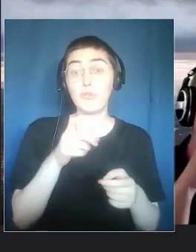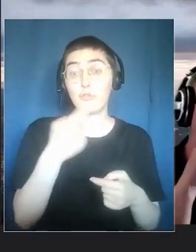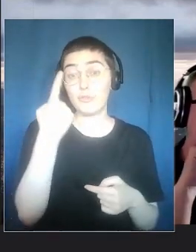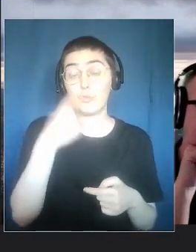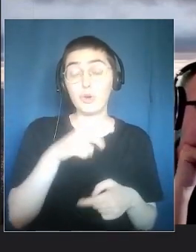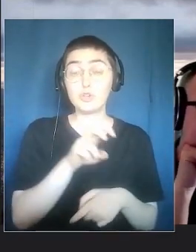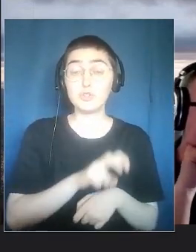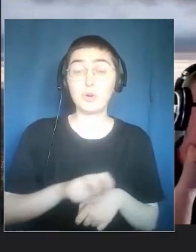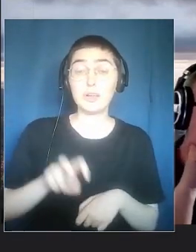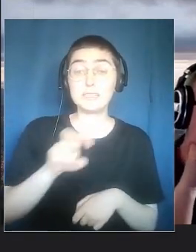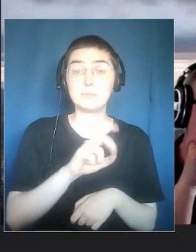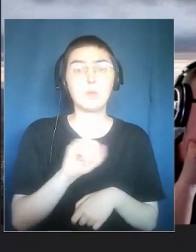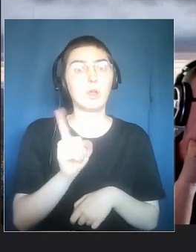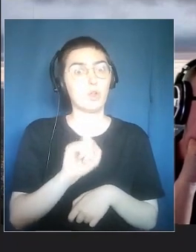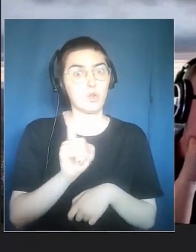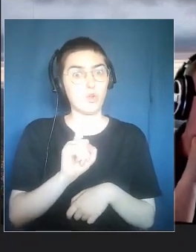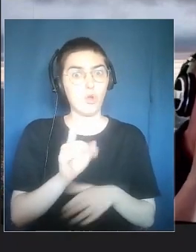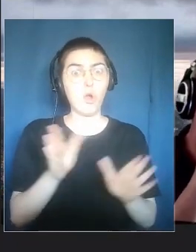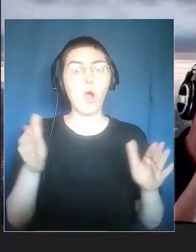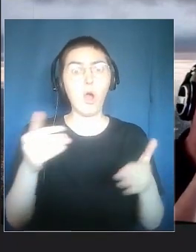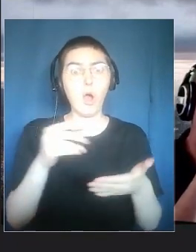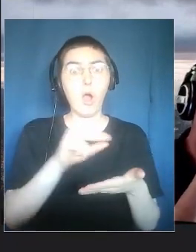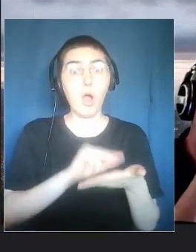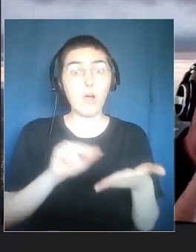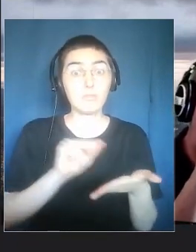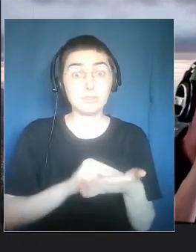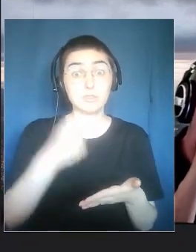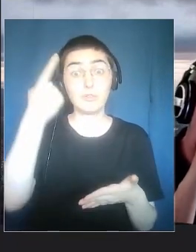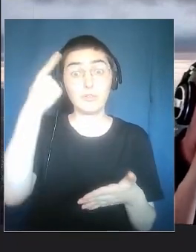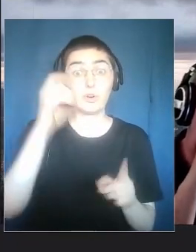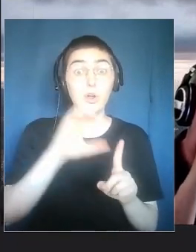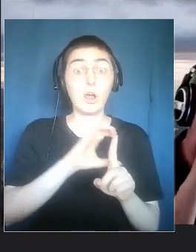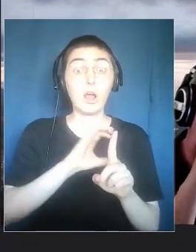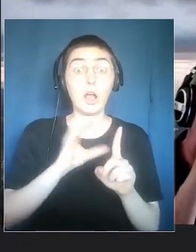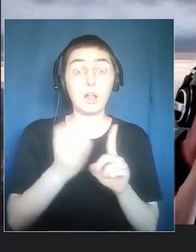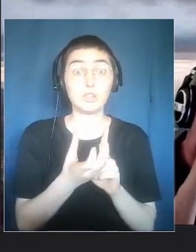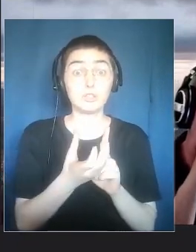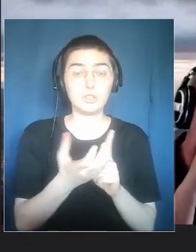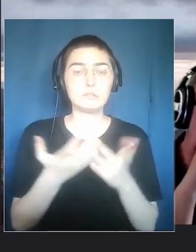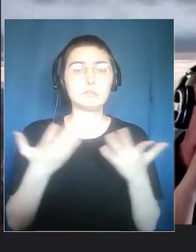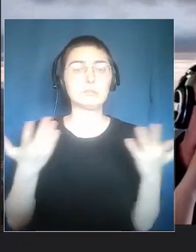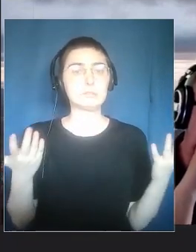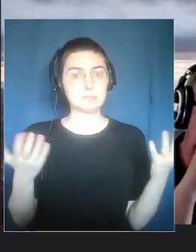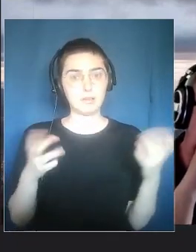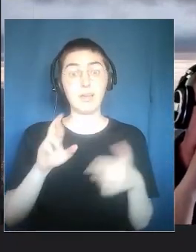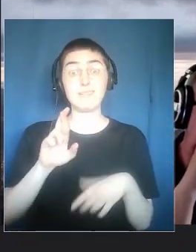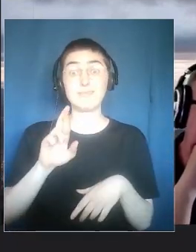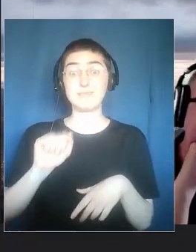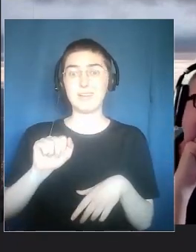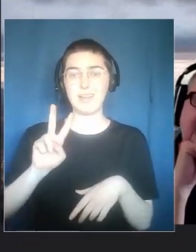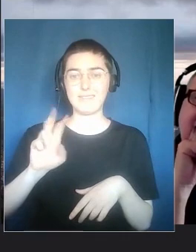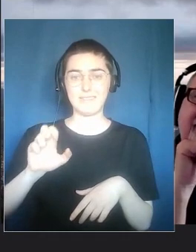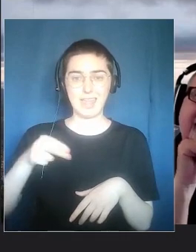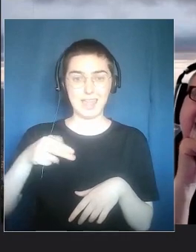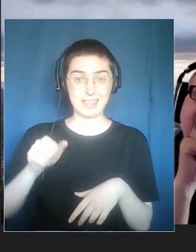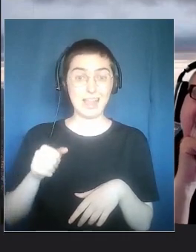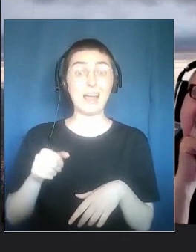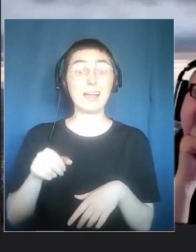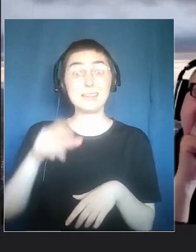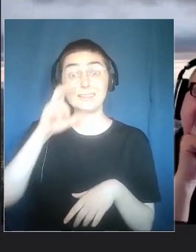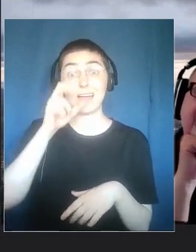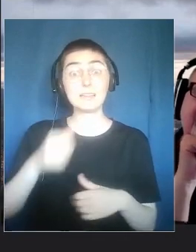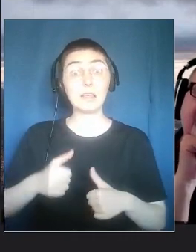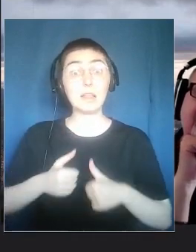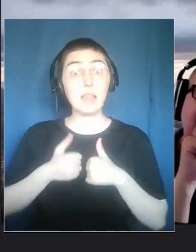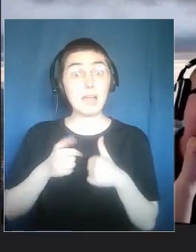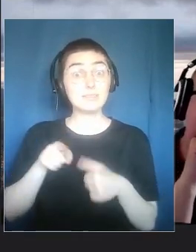but it was assessed also by the Culture Office. And since in